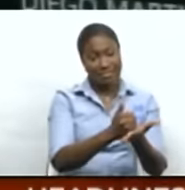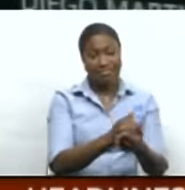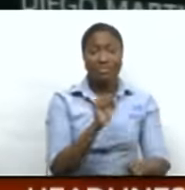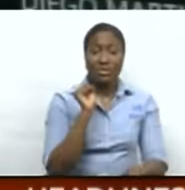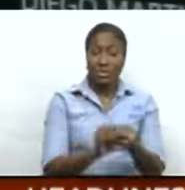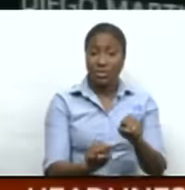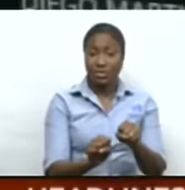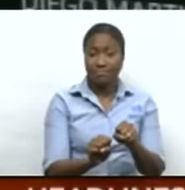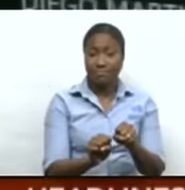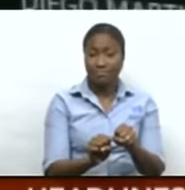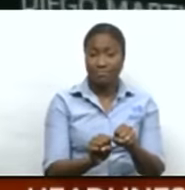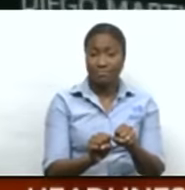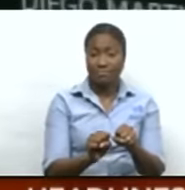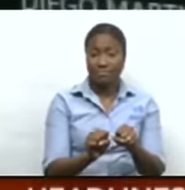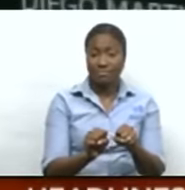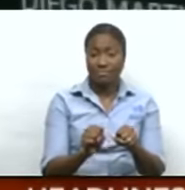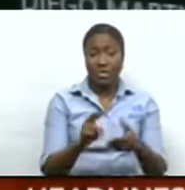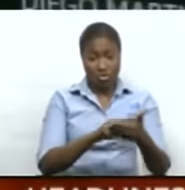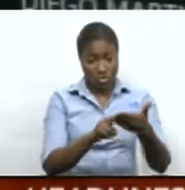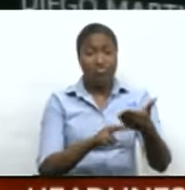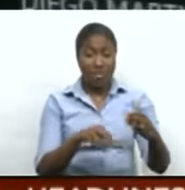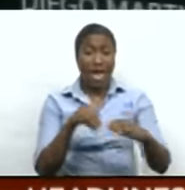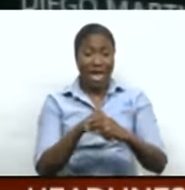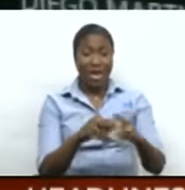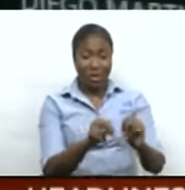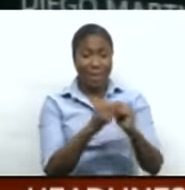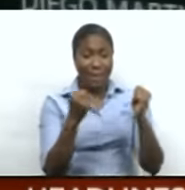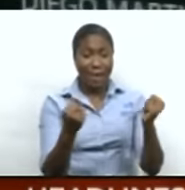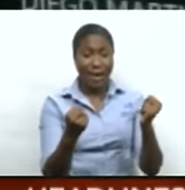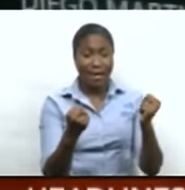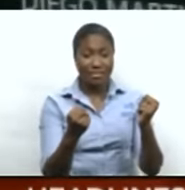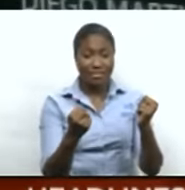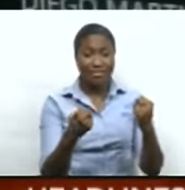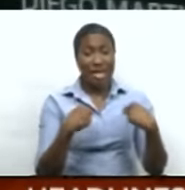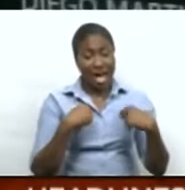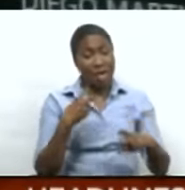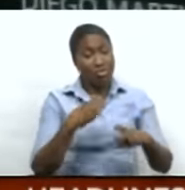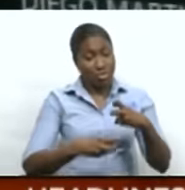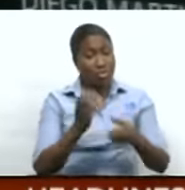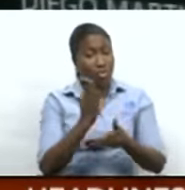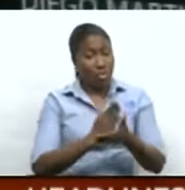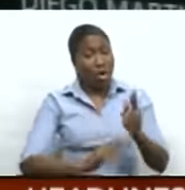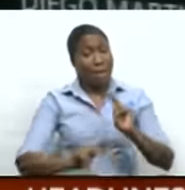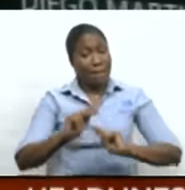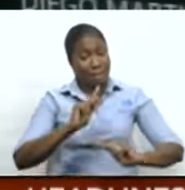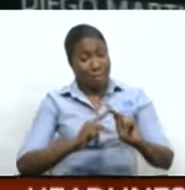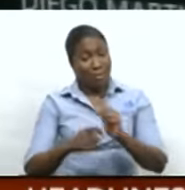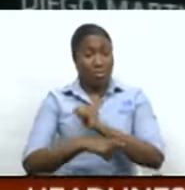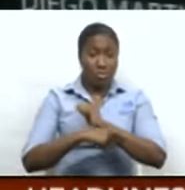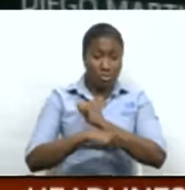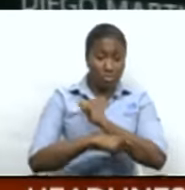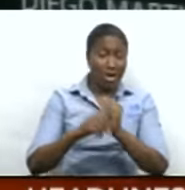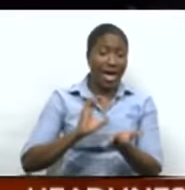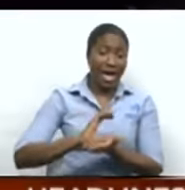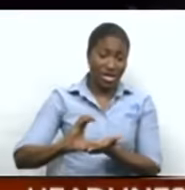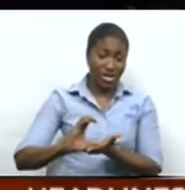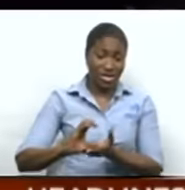some, I mean you would have read about it in the papers, there have been issues of people misappropriating cash.